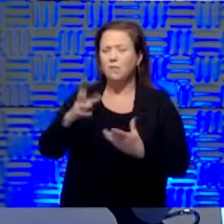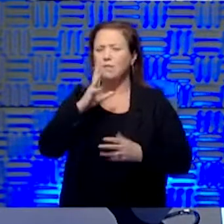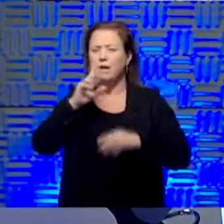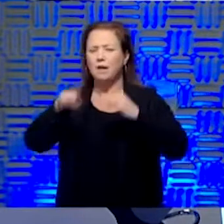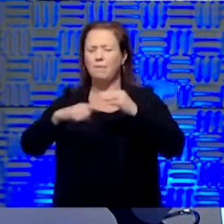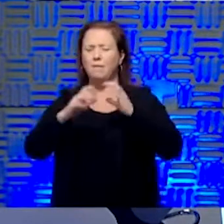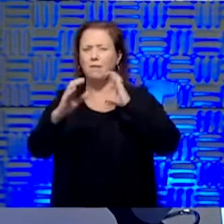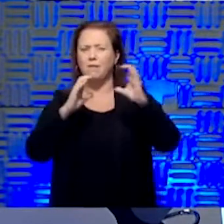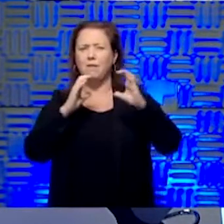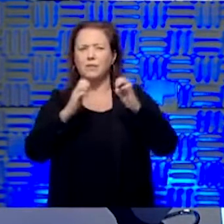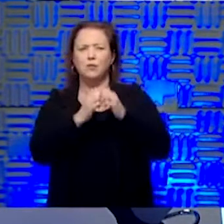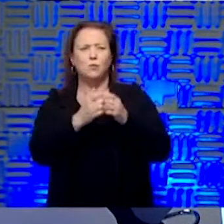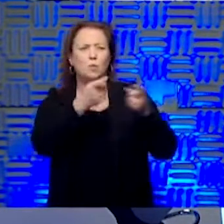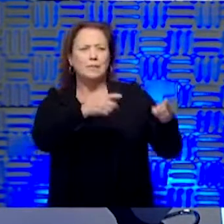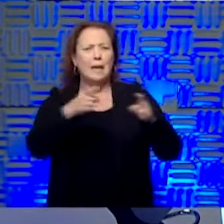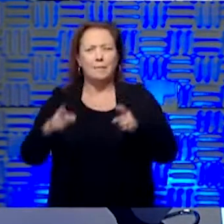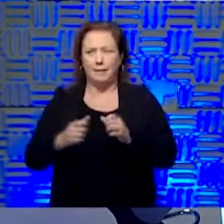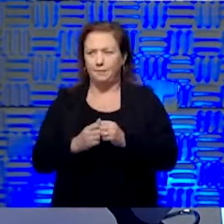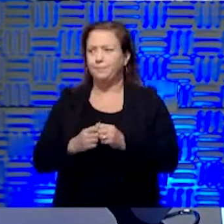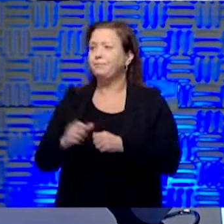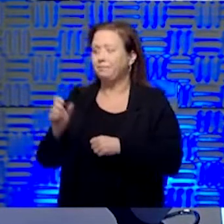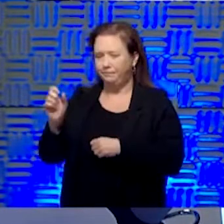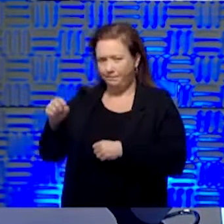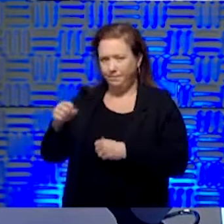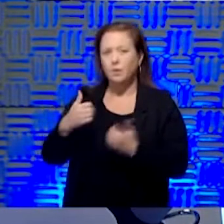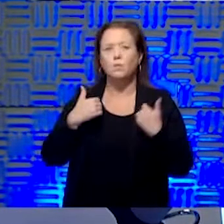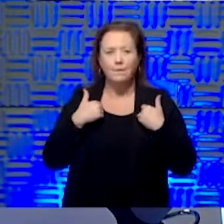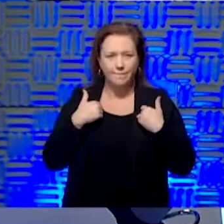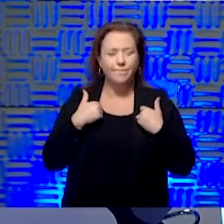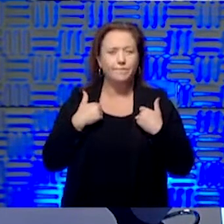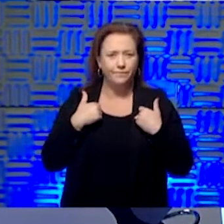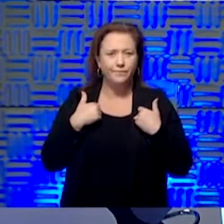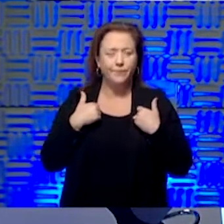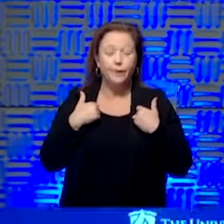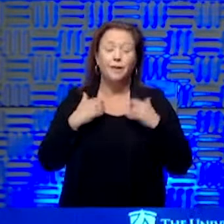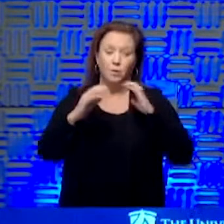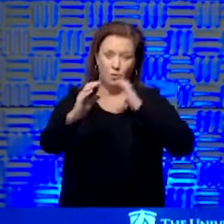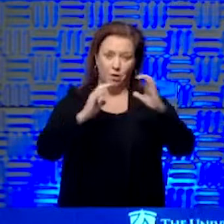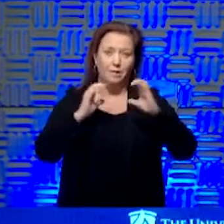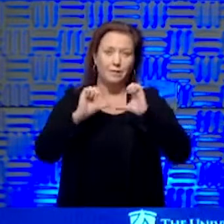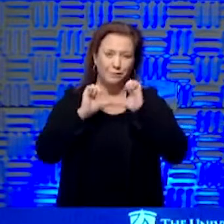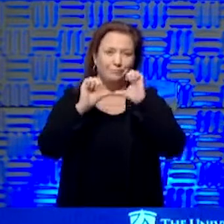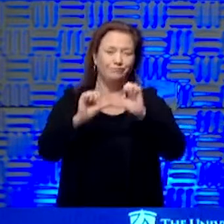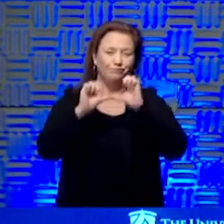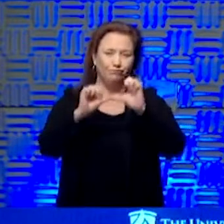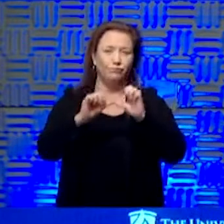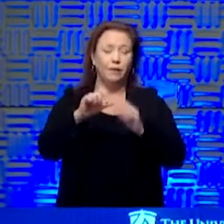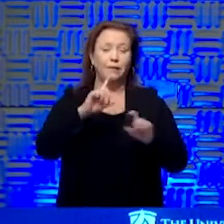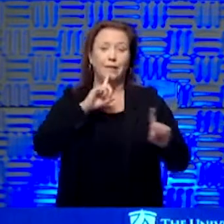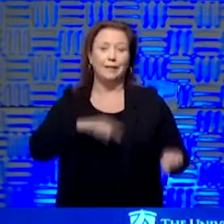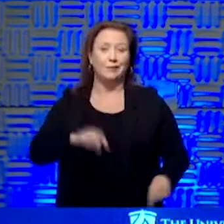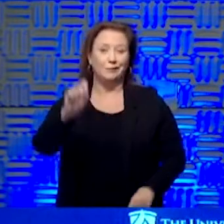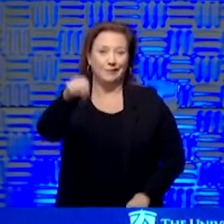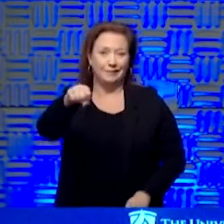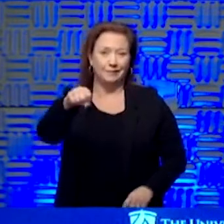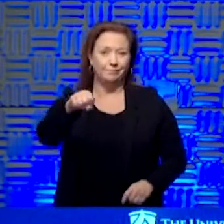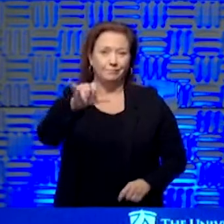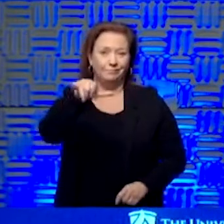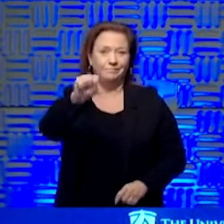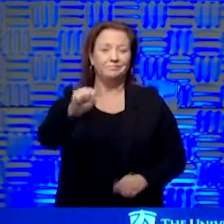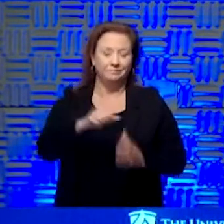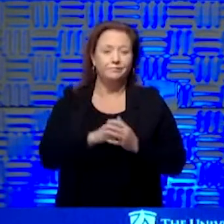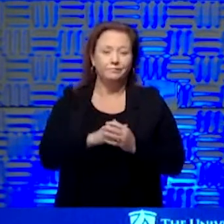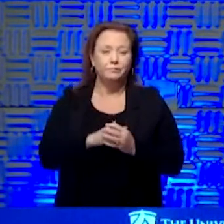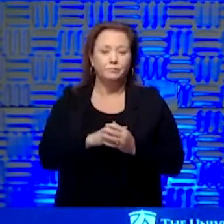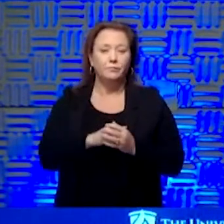bit about the conversations taking place? We have, and those conversations are ongoing, and the answer to that is yes. I mean,